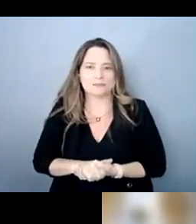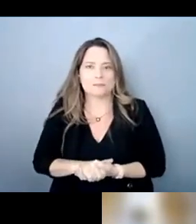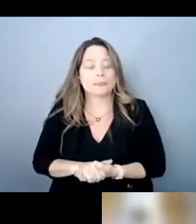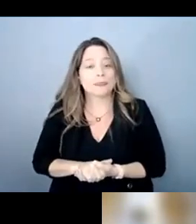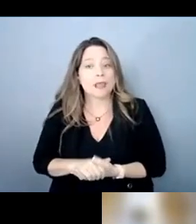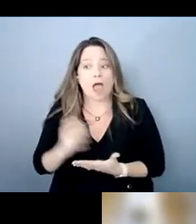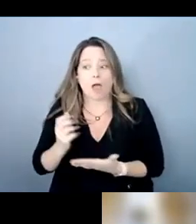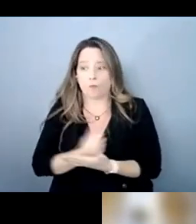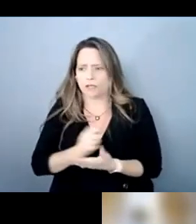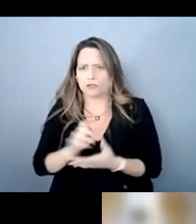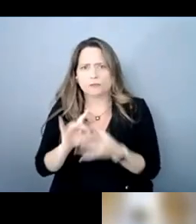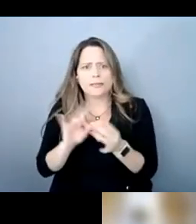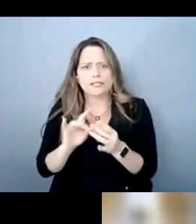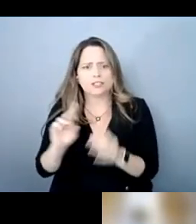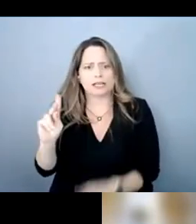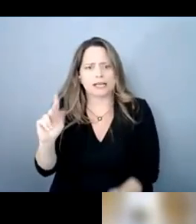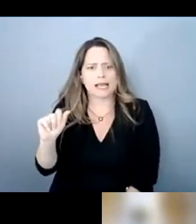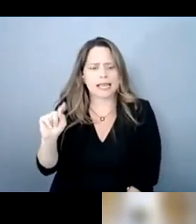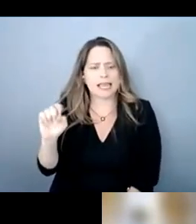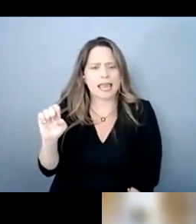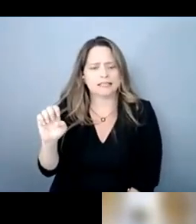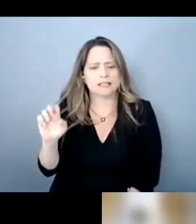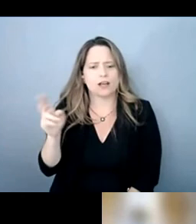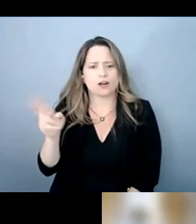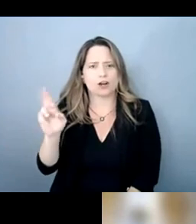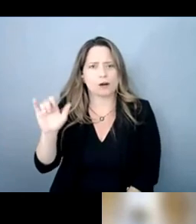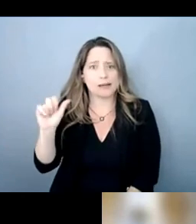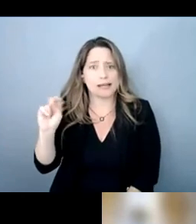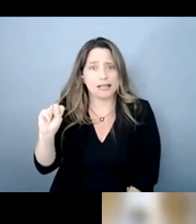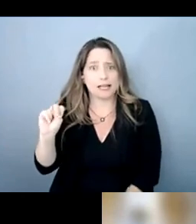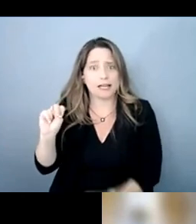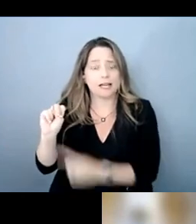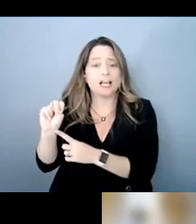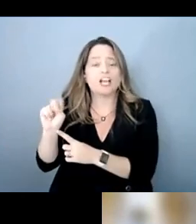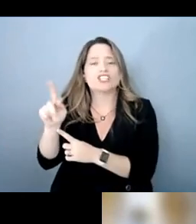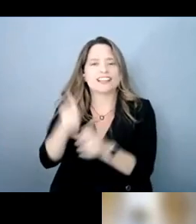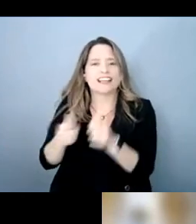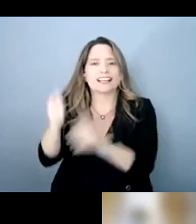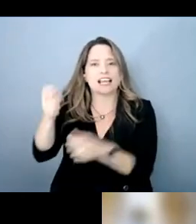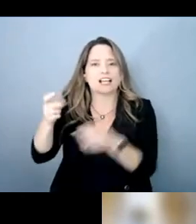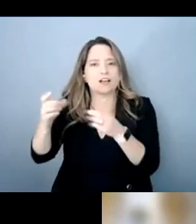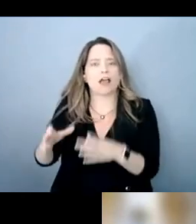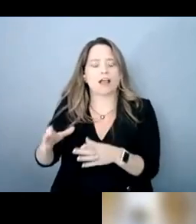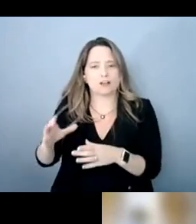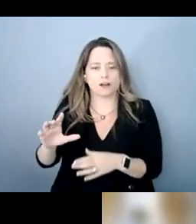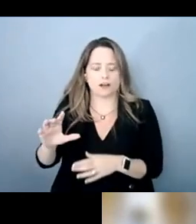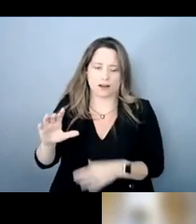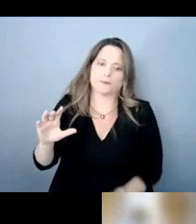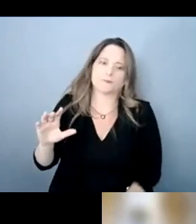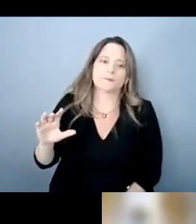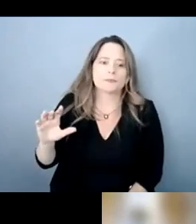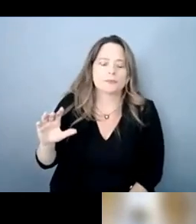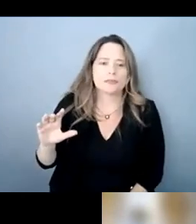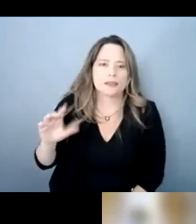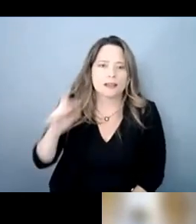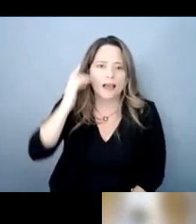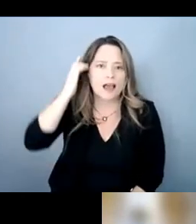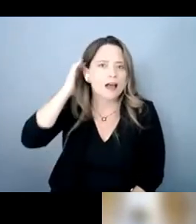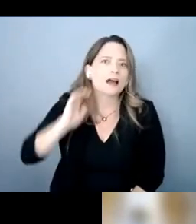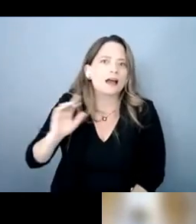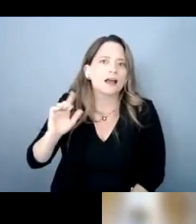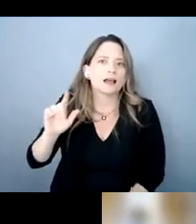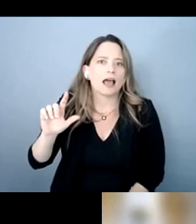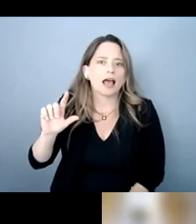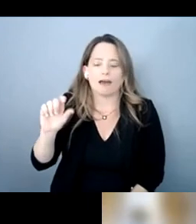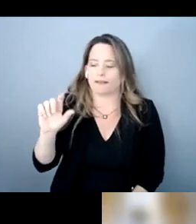kate ervin who uh is the executive director of type well and also a member of the global alliance